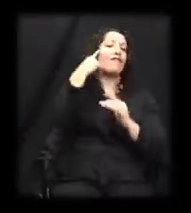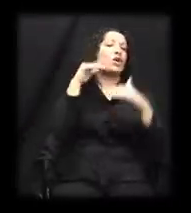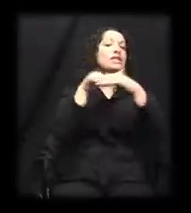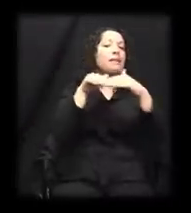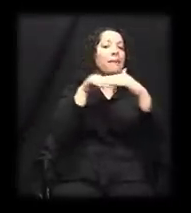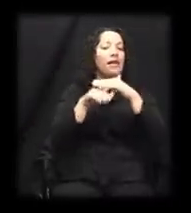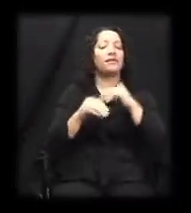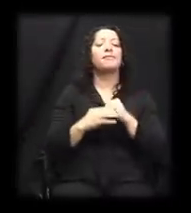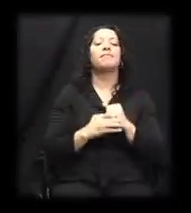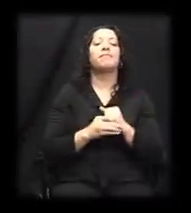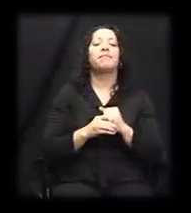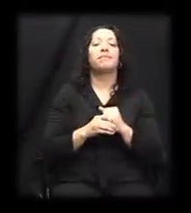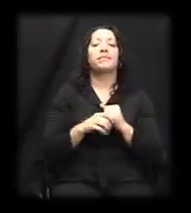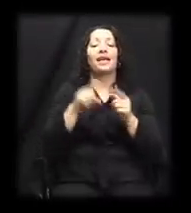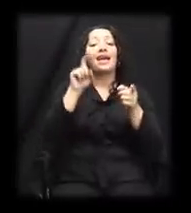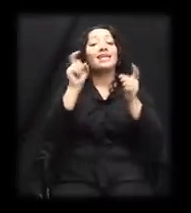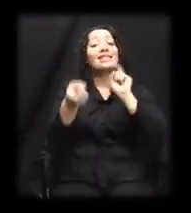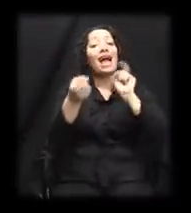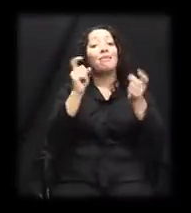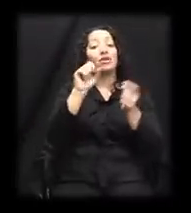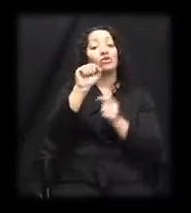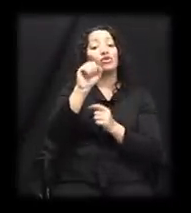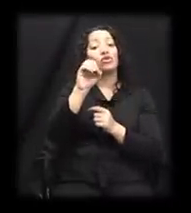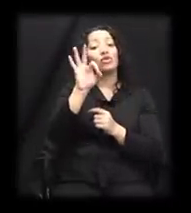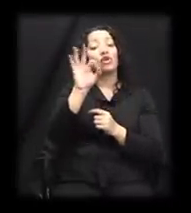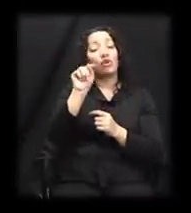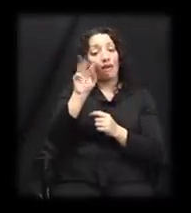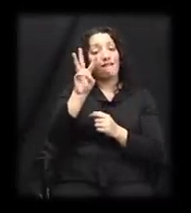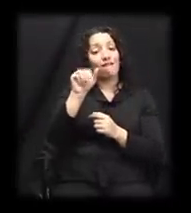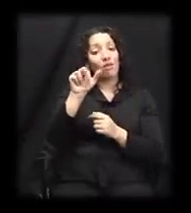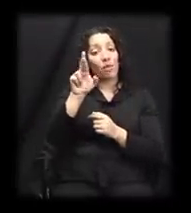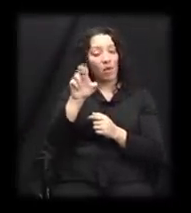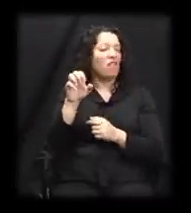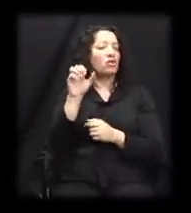Adaptive software options may include screen readers,